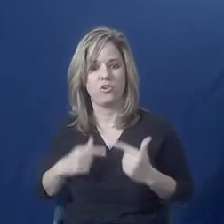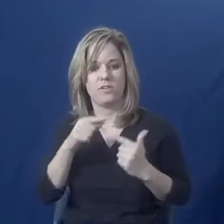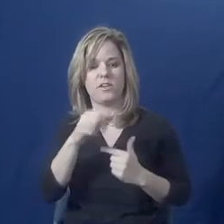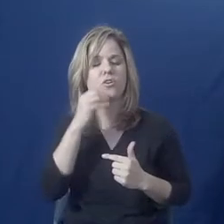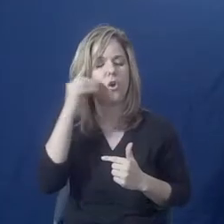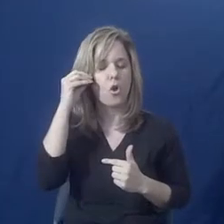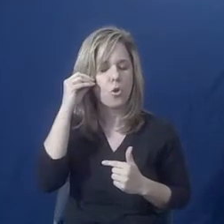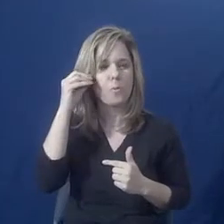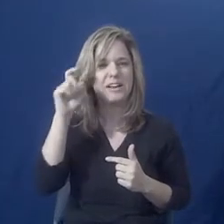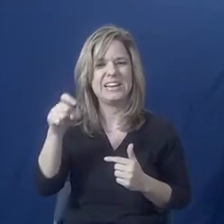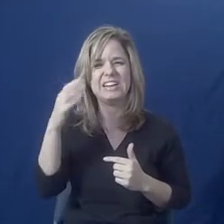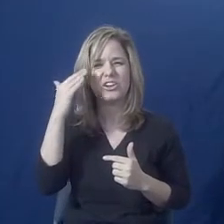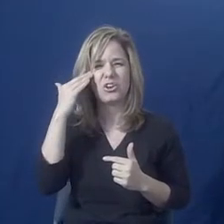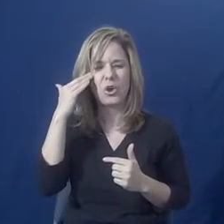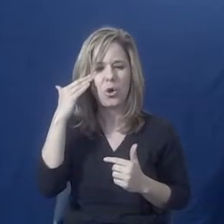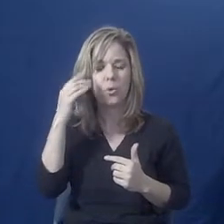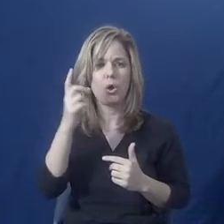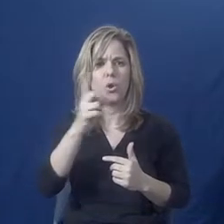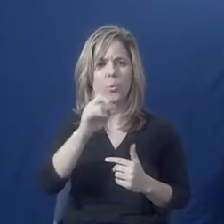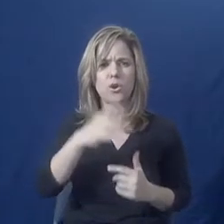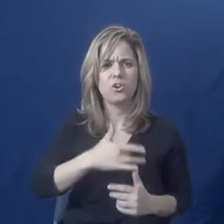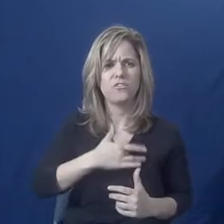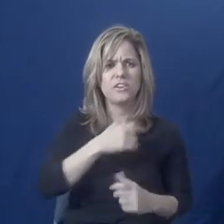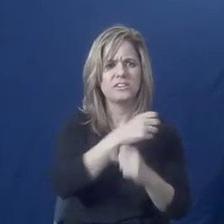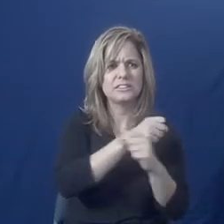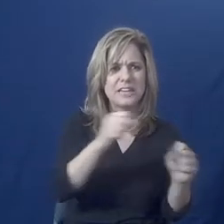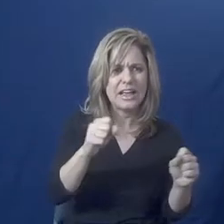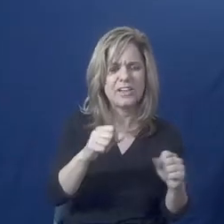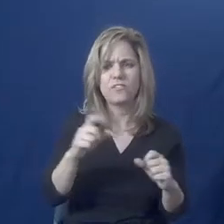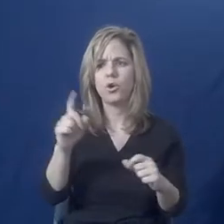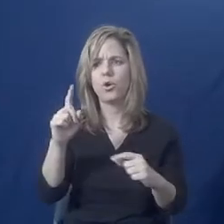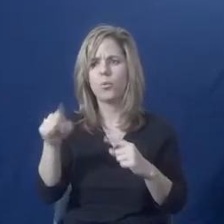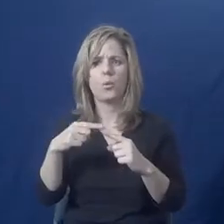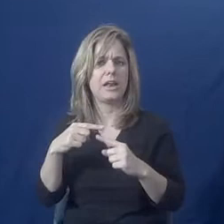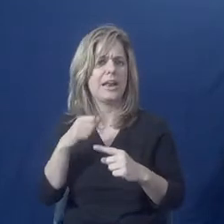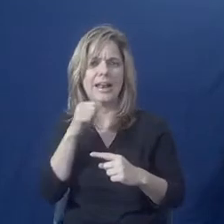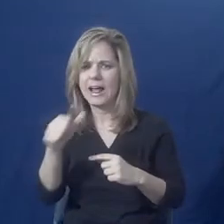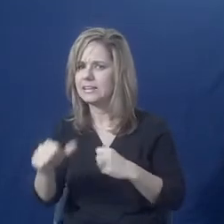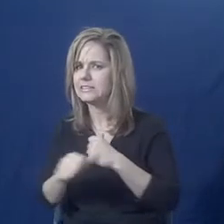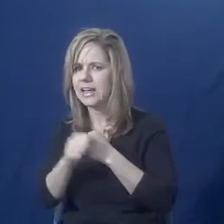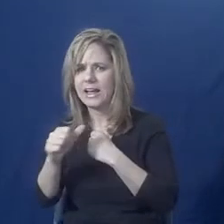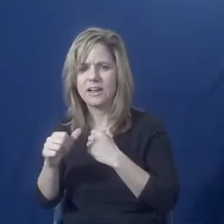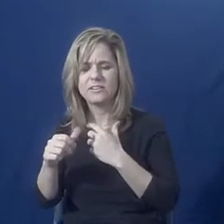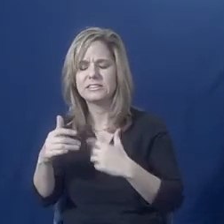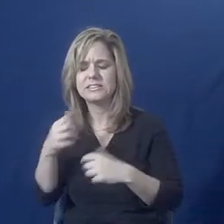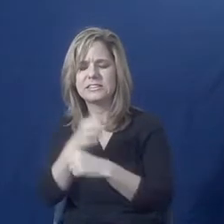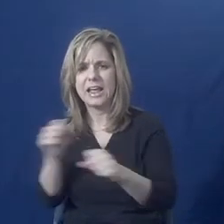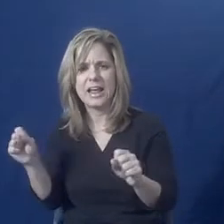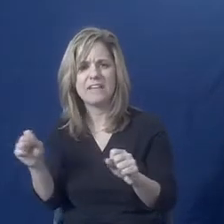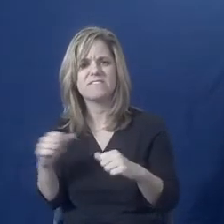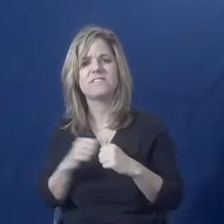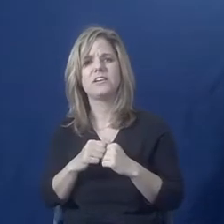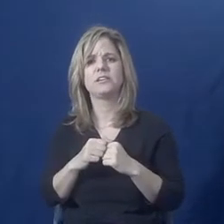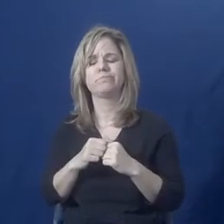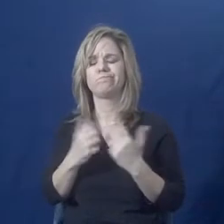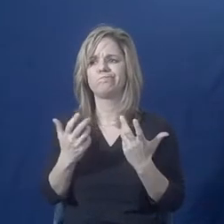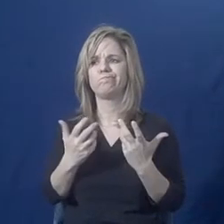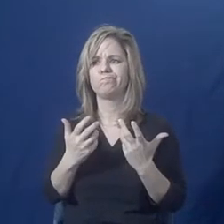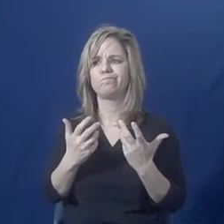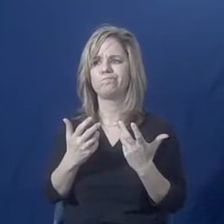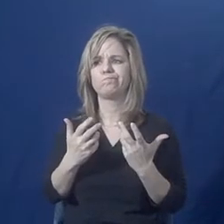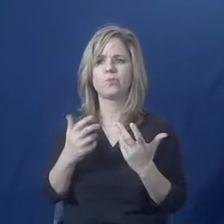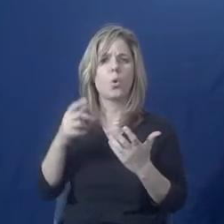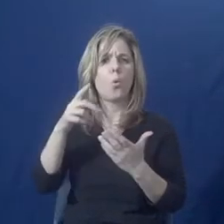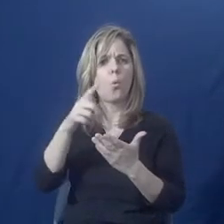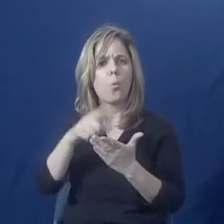safe, how to the home when you are not safe anymore, what kind of necessities that you need.